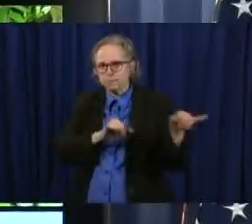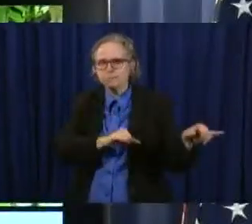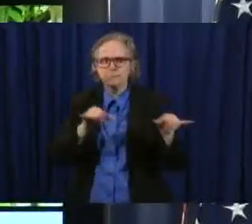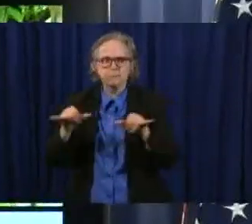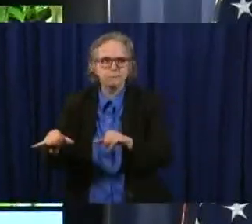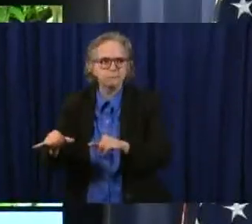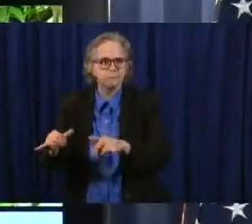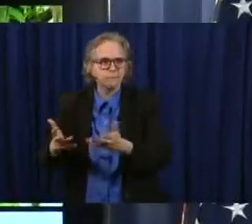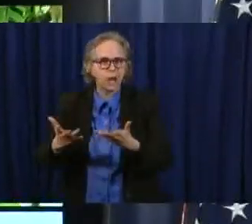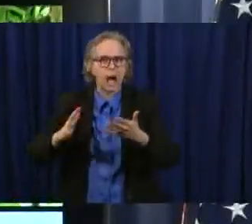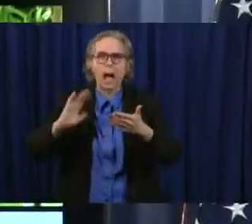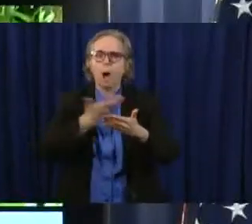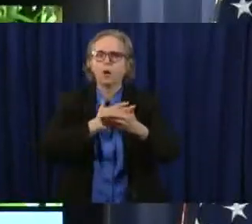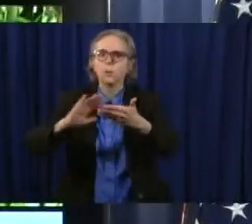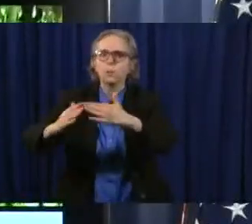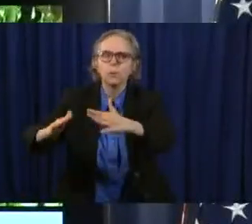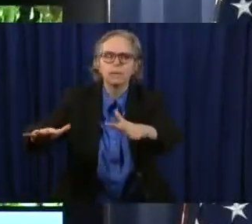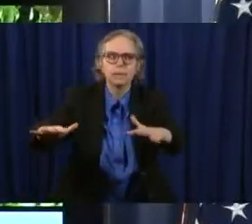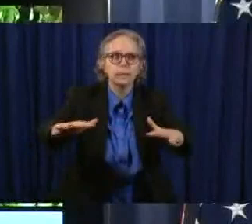and our planet